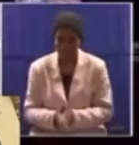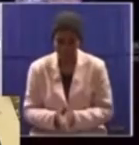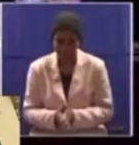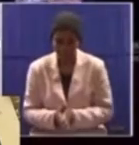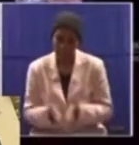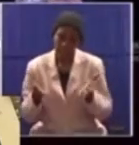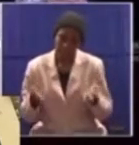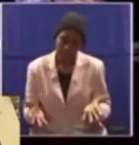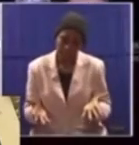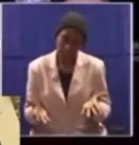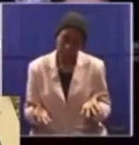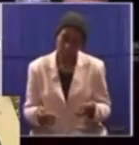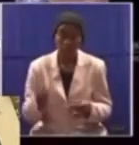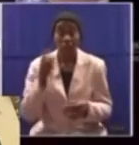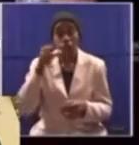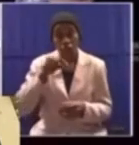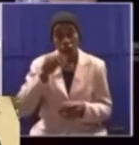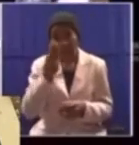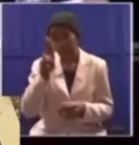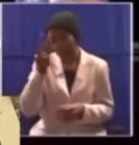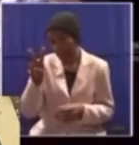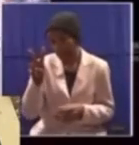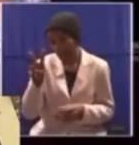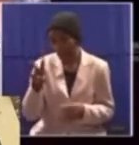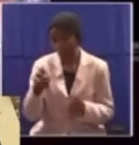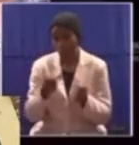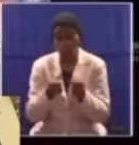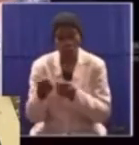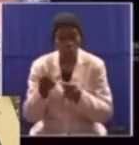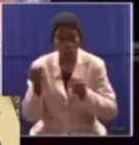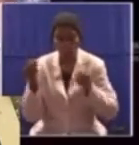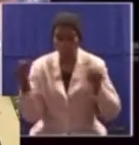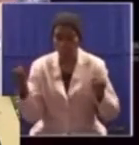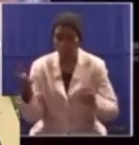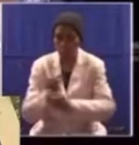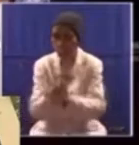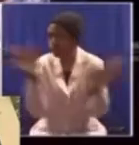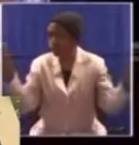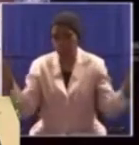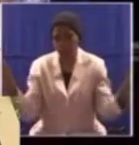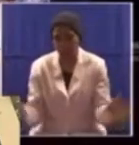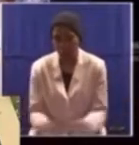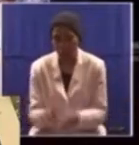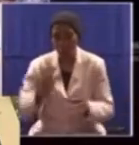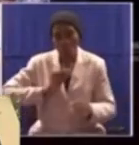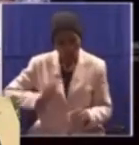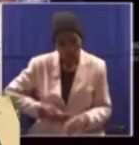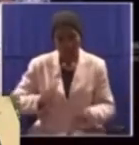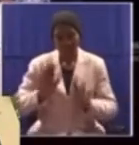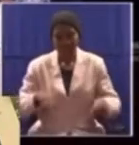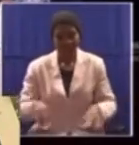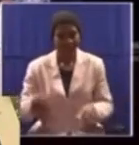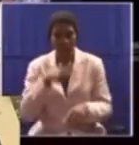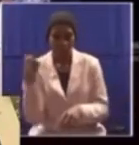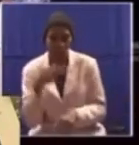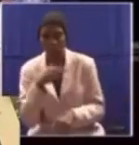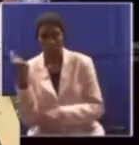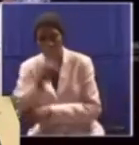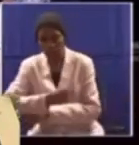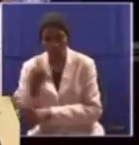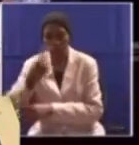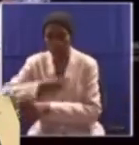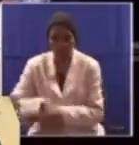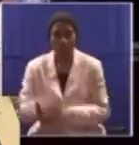Crime, particularly gender-based violence, is out of control. Women and children are killed every day. People are